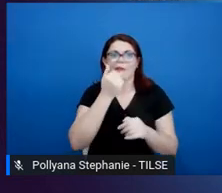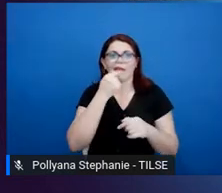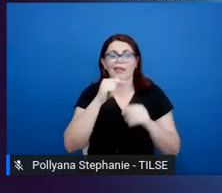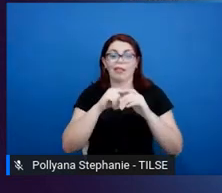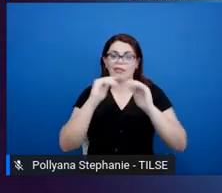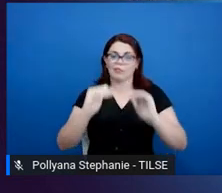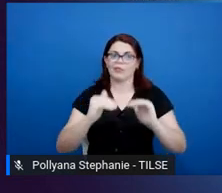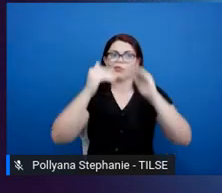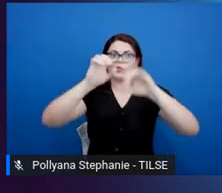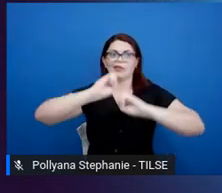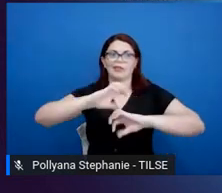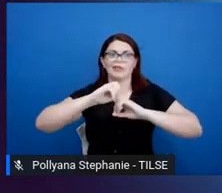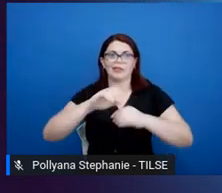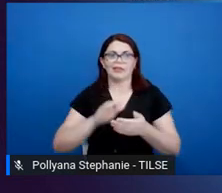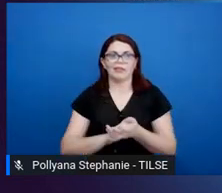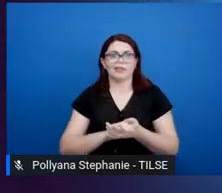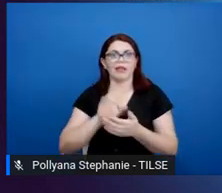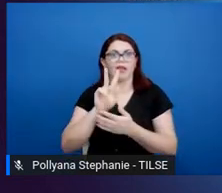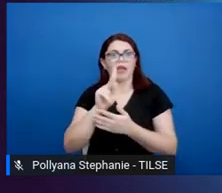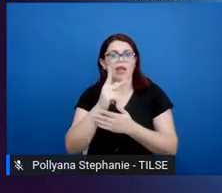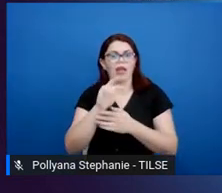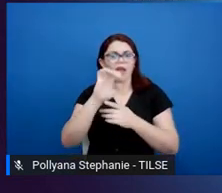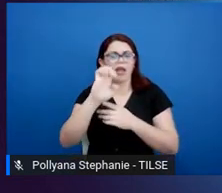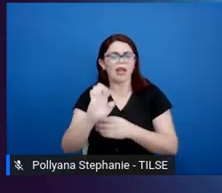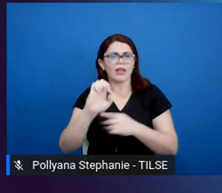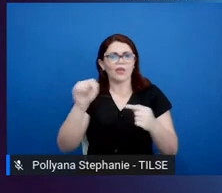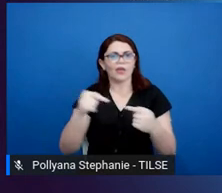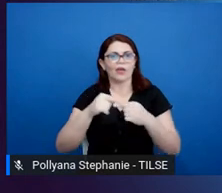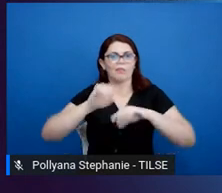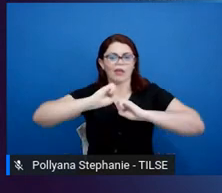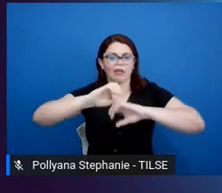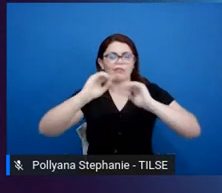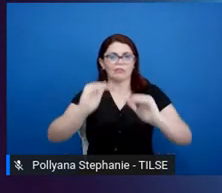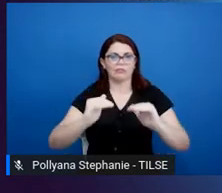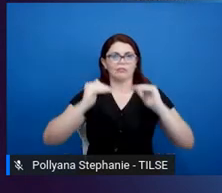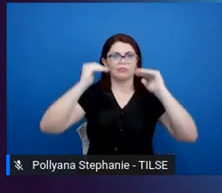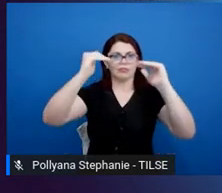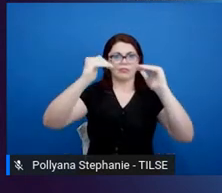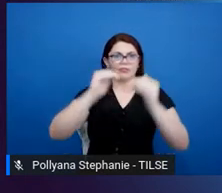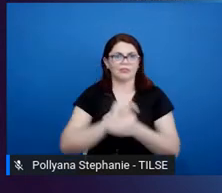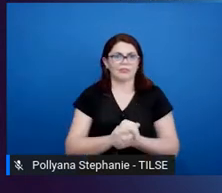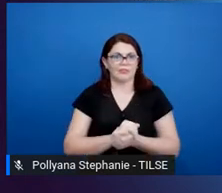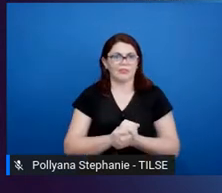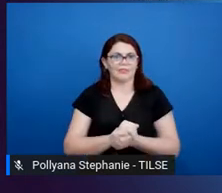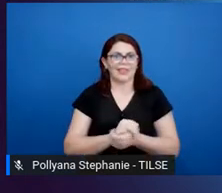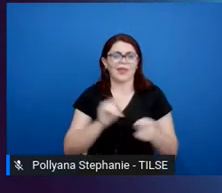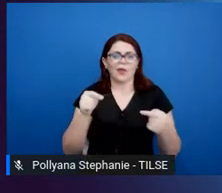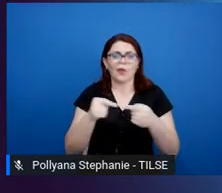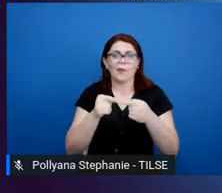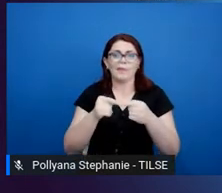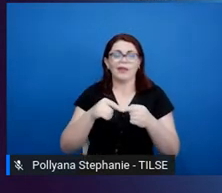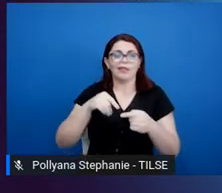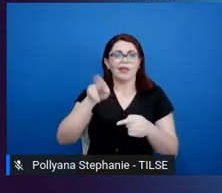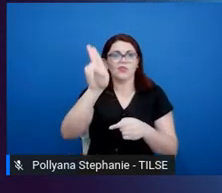course, H-E for referring to higher education itself. And that would be College and University Studies.